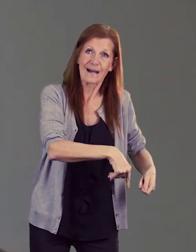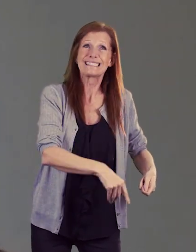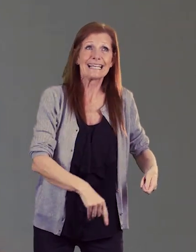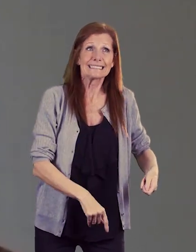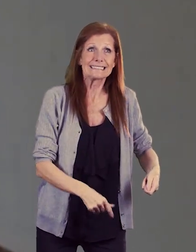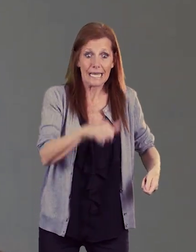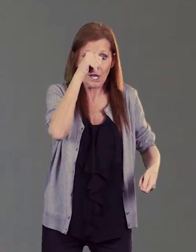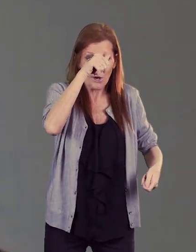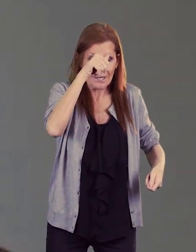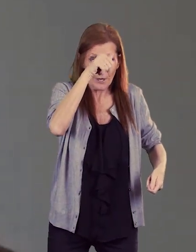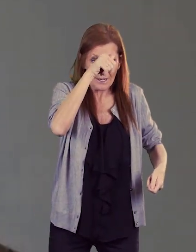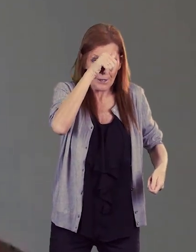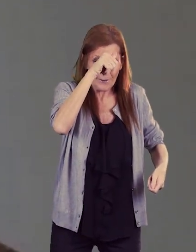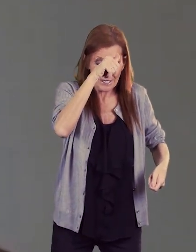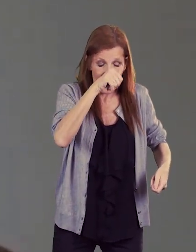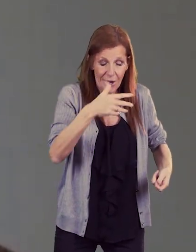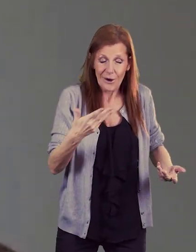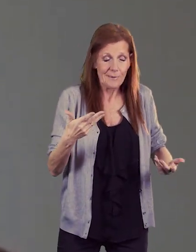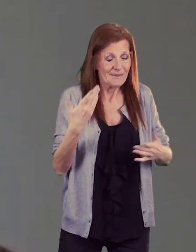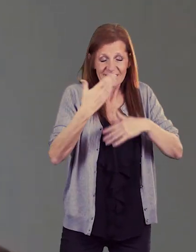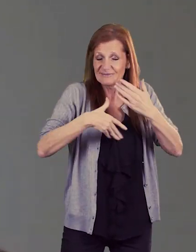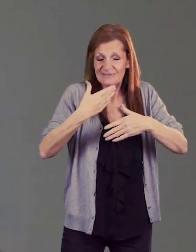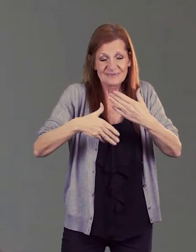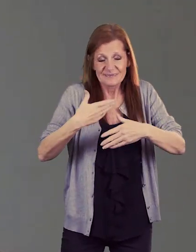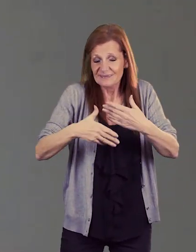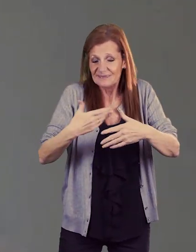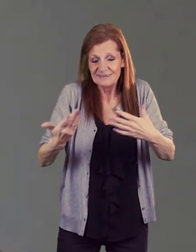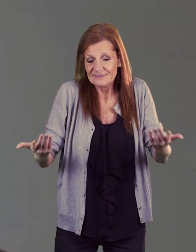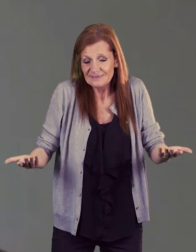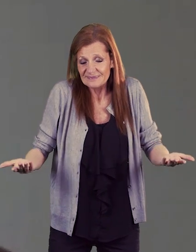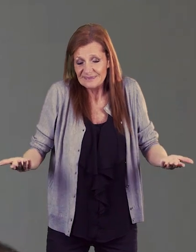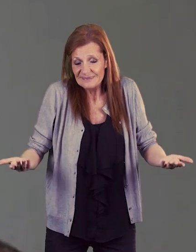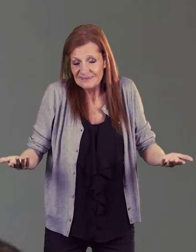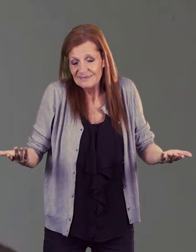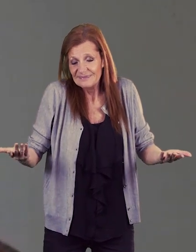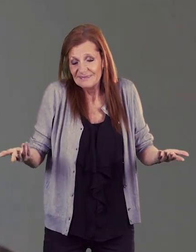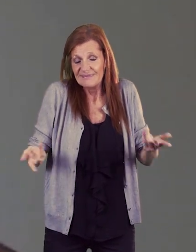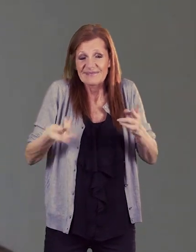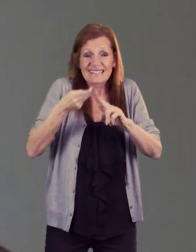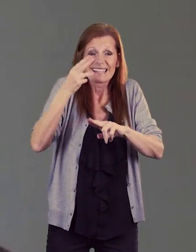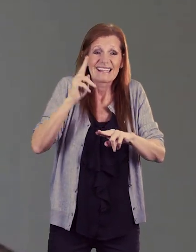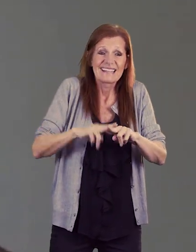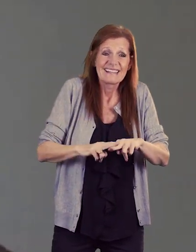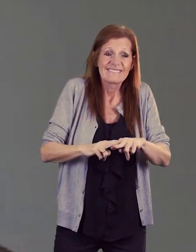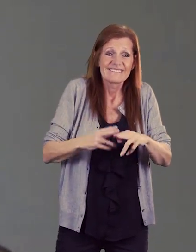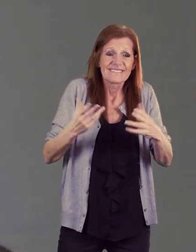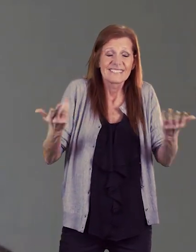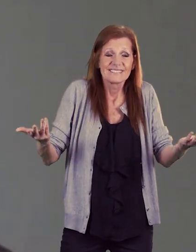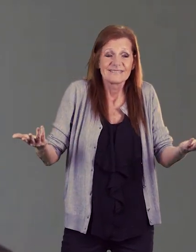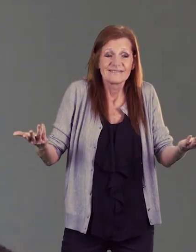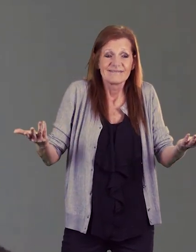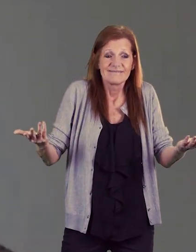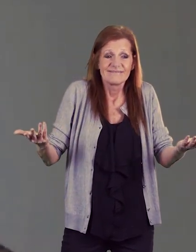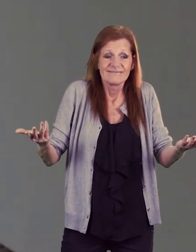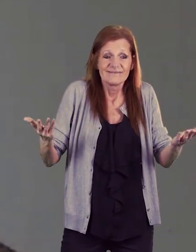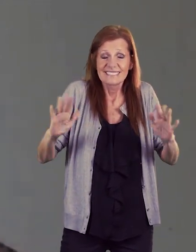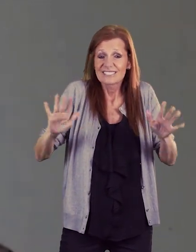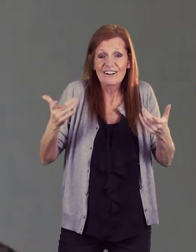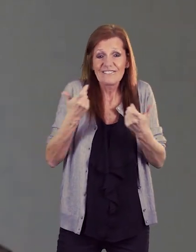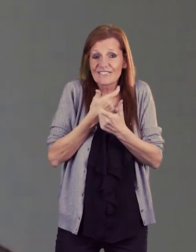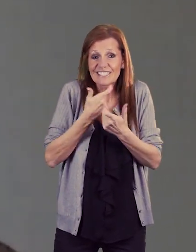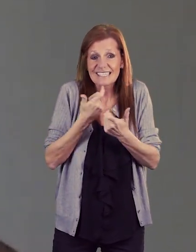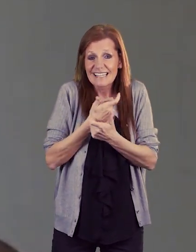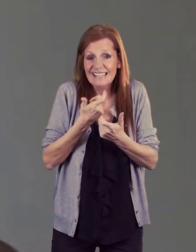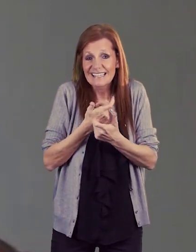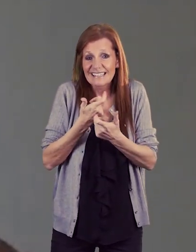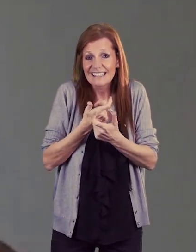yes I know I know but you just do things and you know if you're not finding it funny